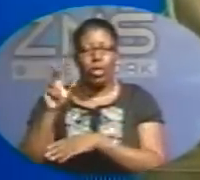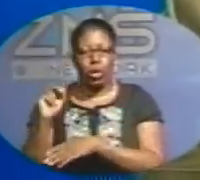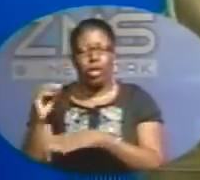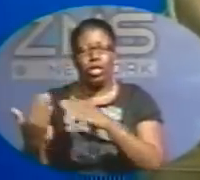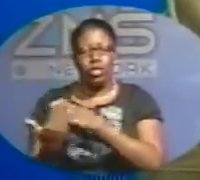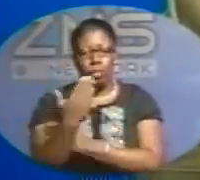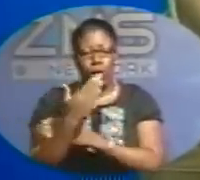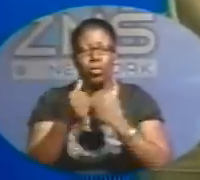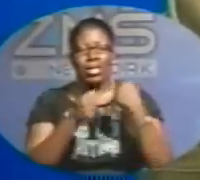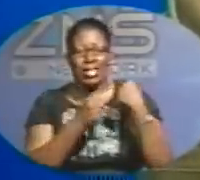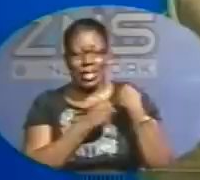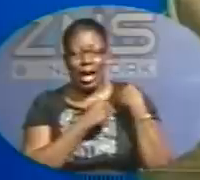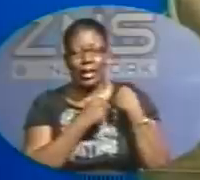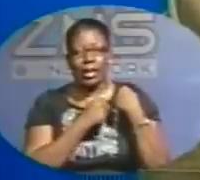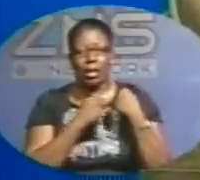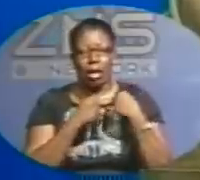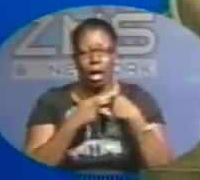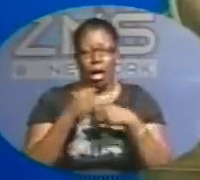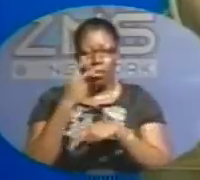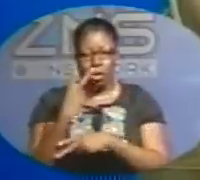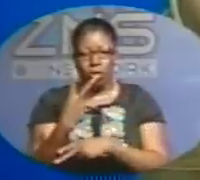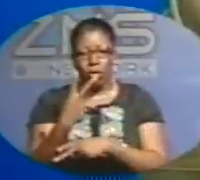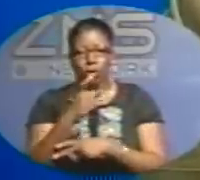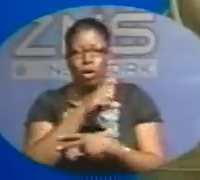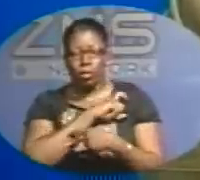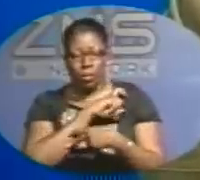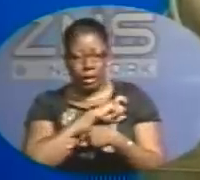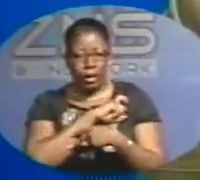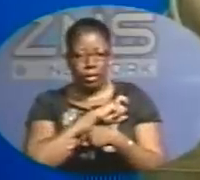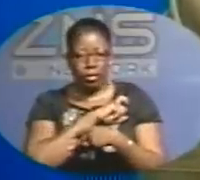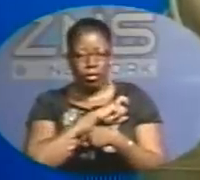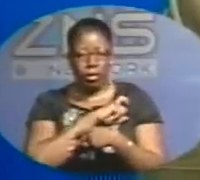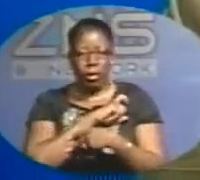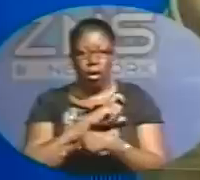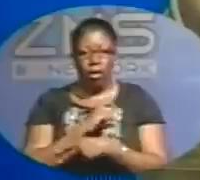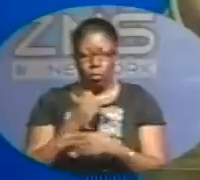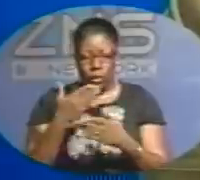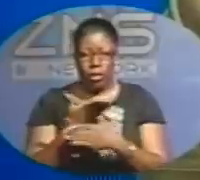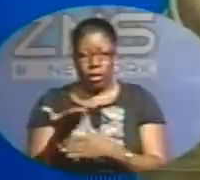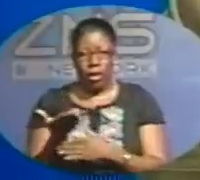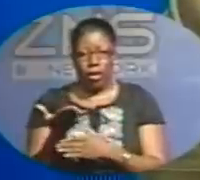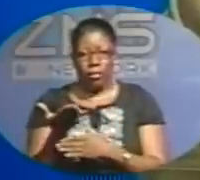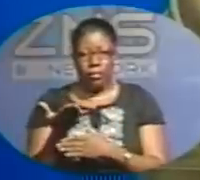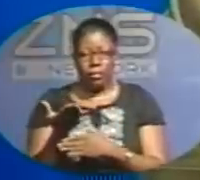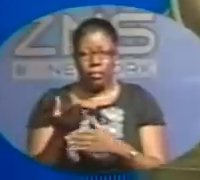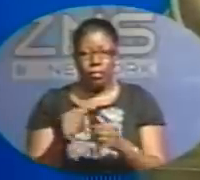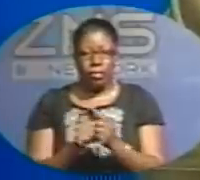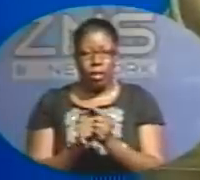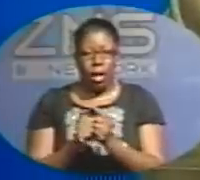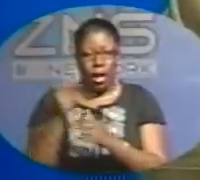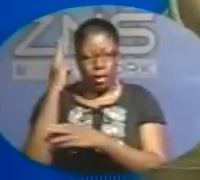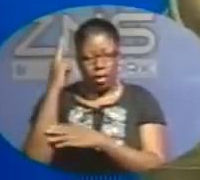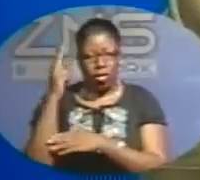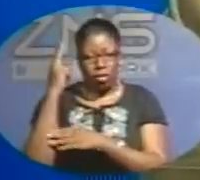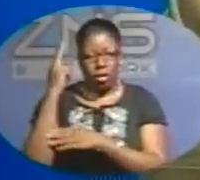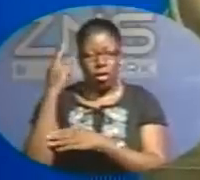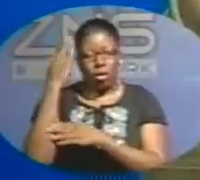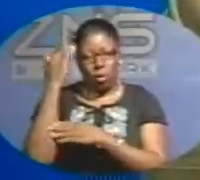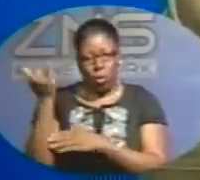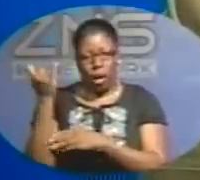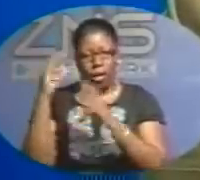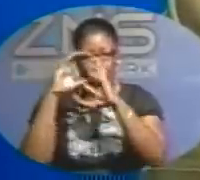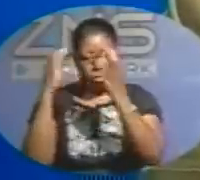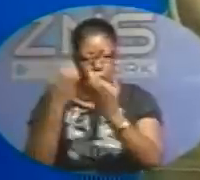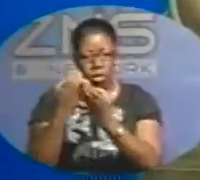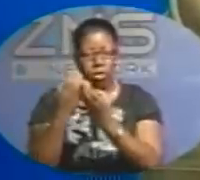was being guarded at the time by two officers, hence the concern and hence the reason why the Commissioner has directed